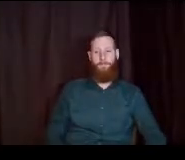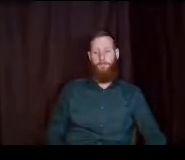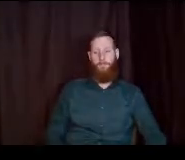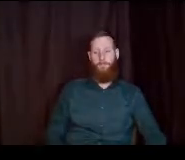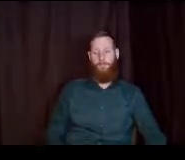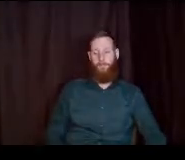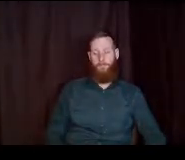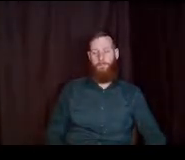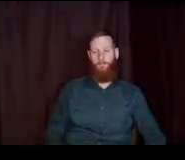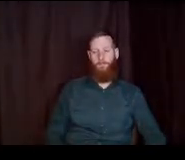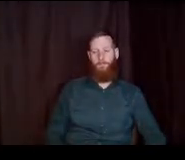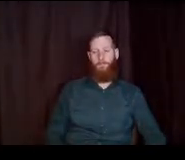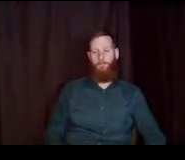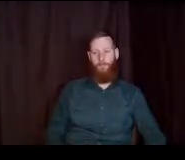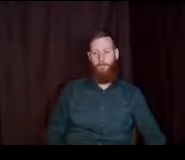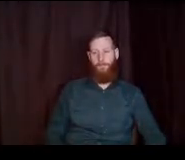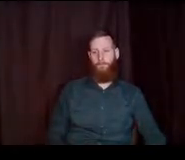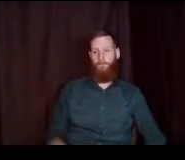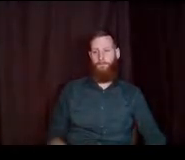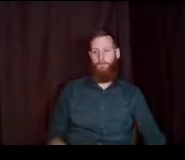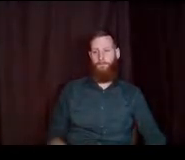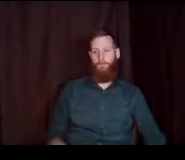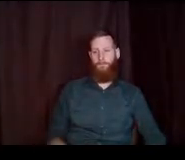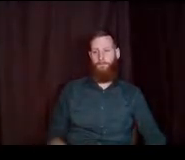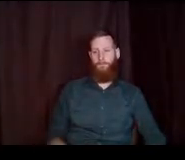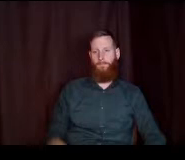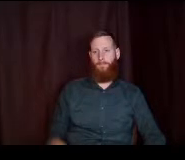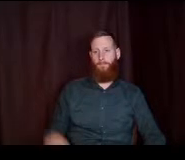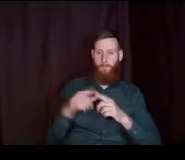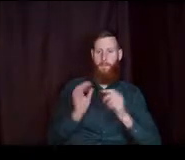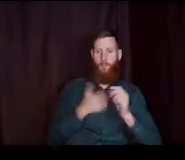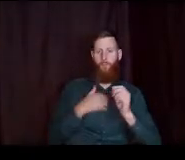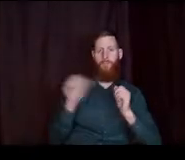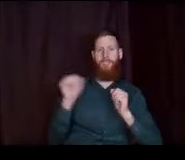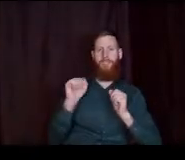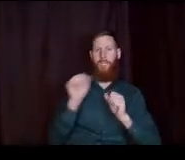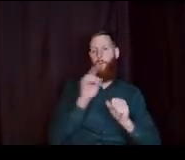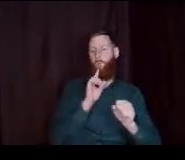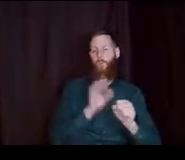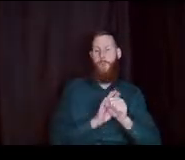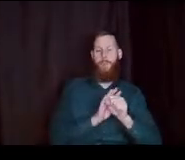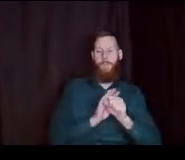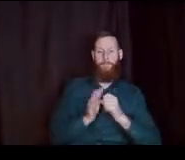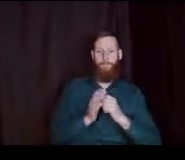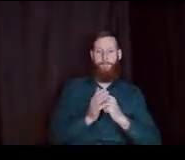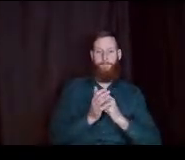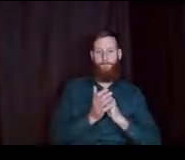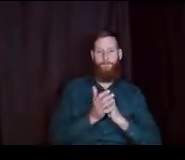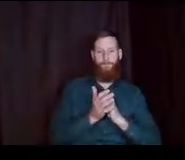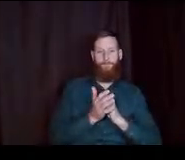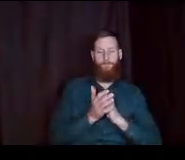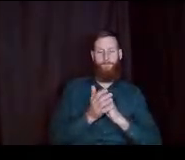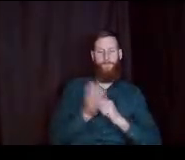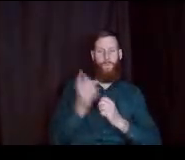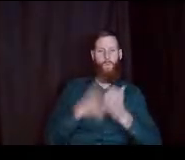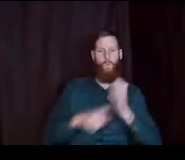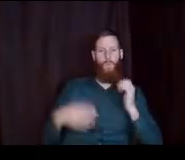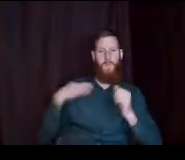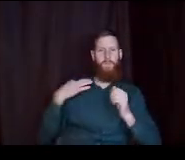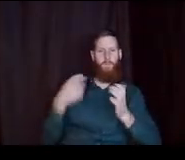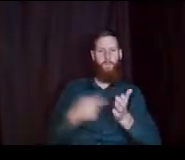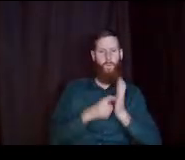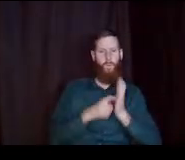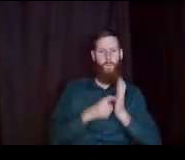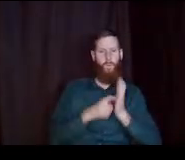Great. So this next one's about our Seattle Promise. What are the eligibility requirements for a Seattle